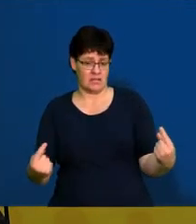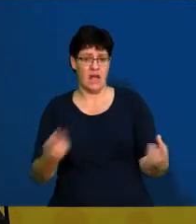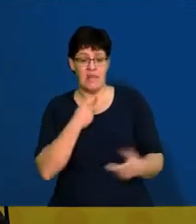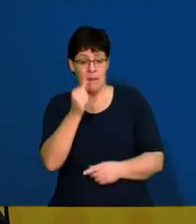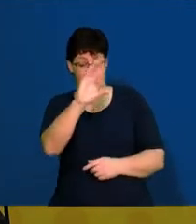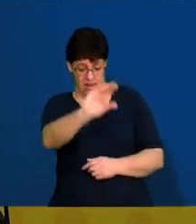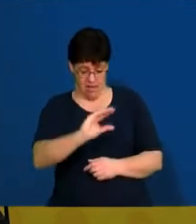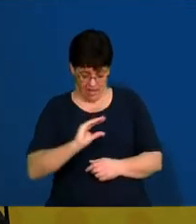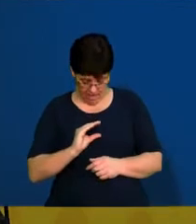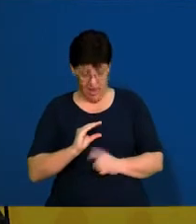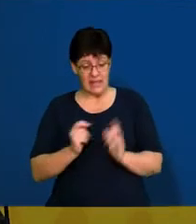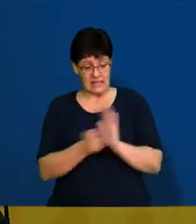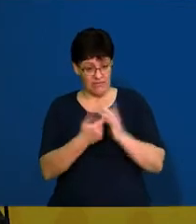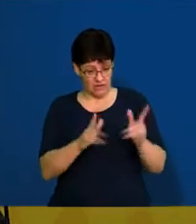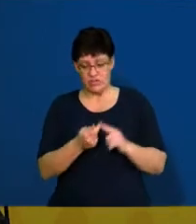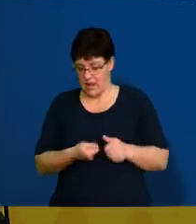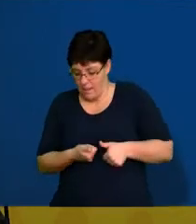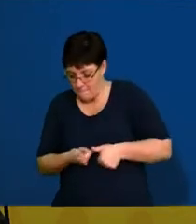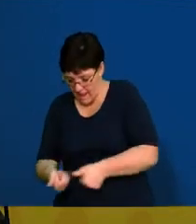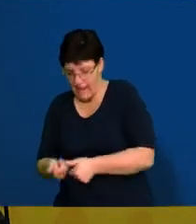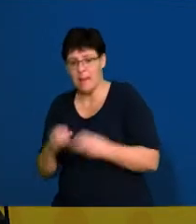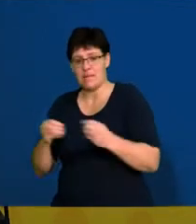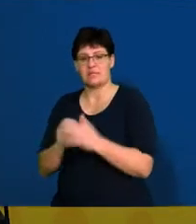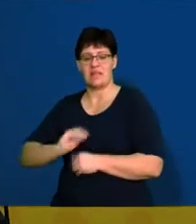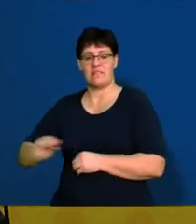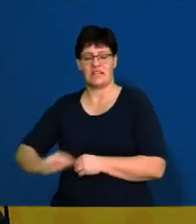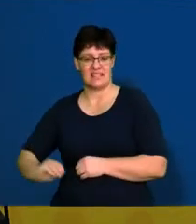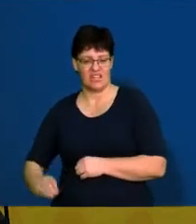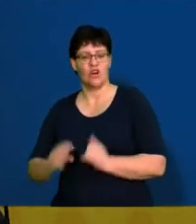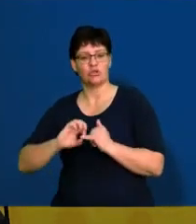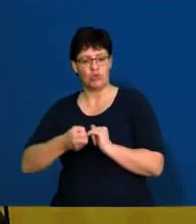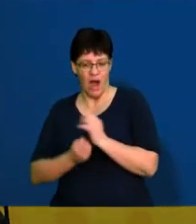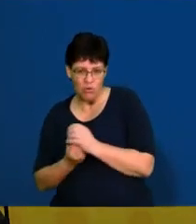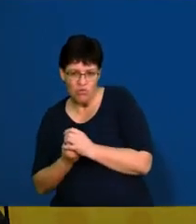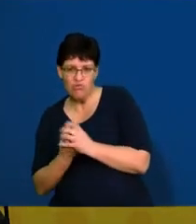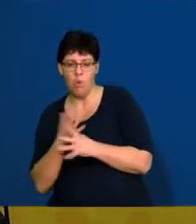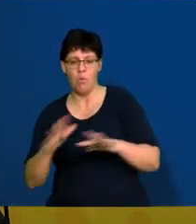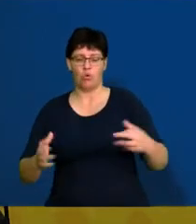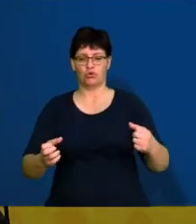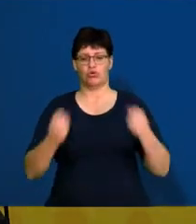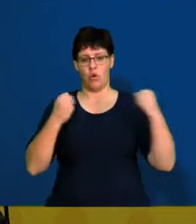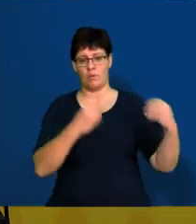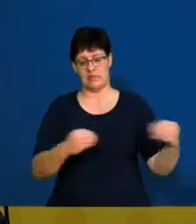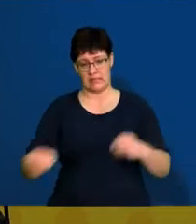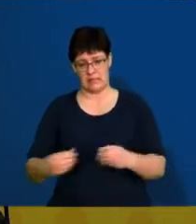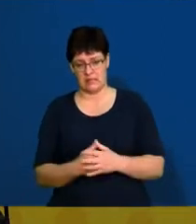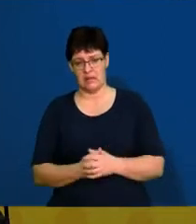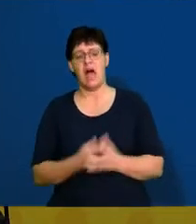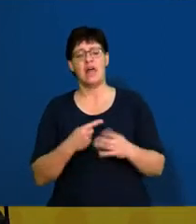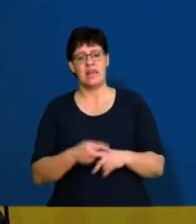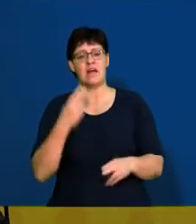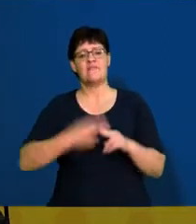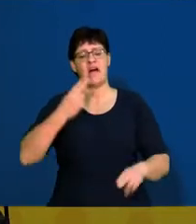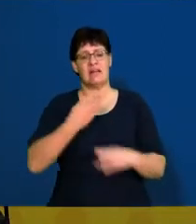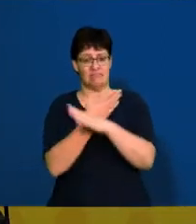money that we got and invest it back in the business to try and grow and strengthen the business. And then the final defensive strategy